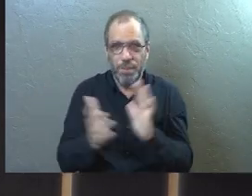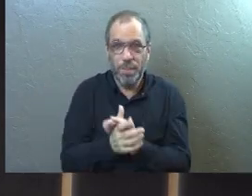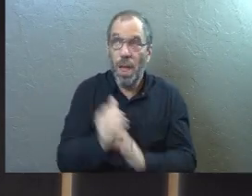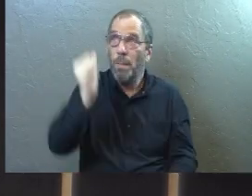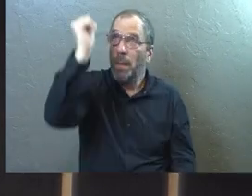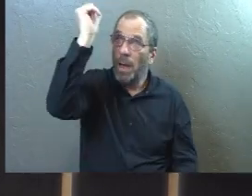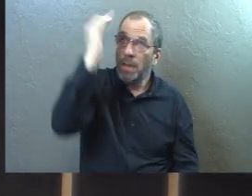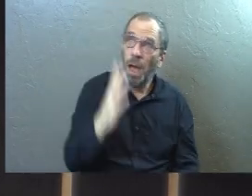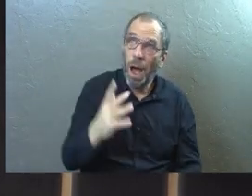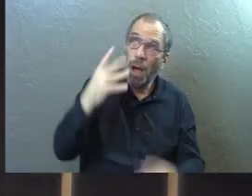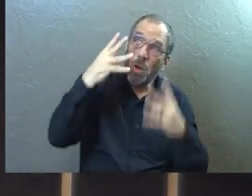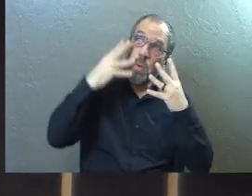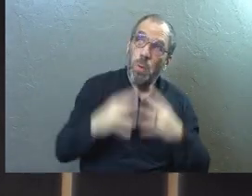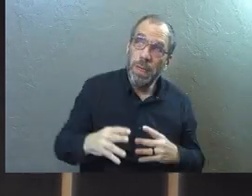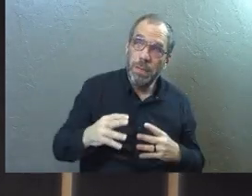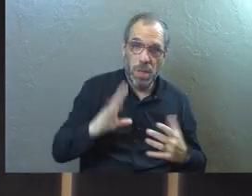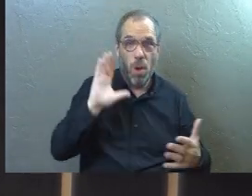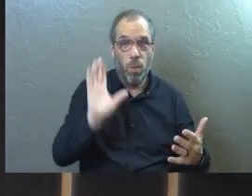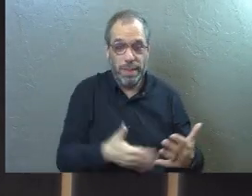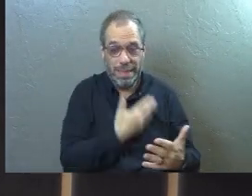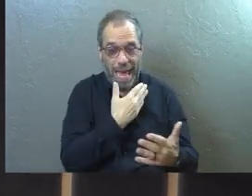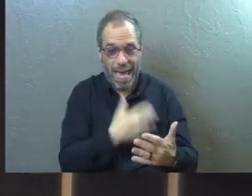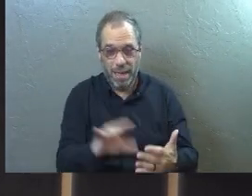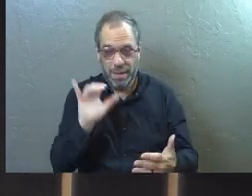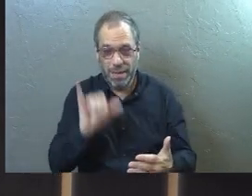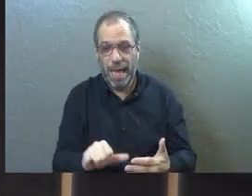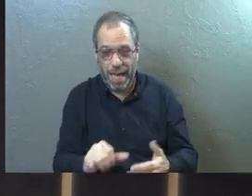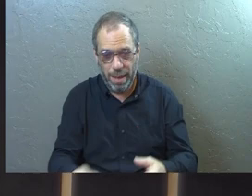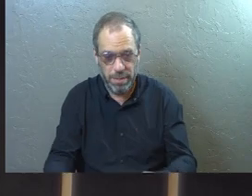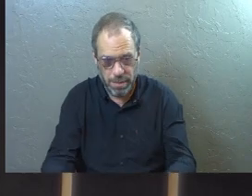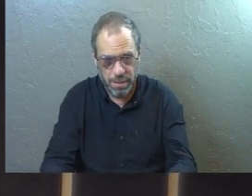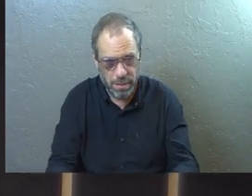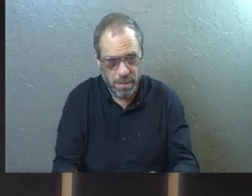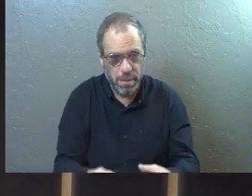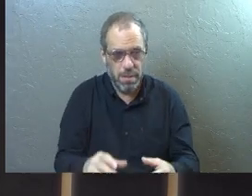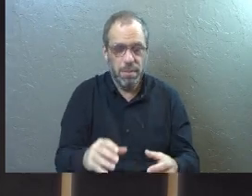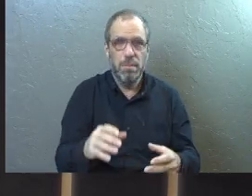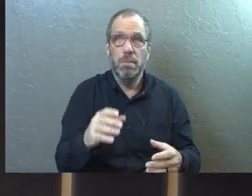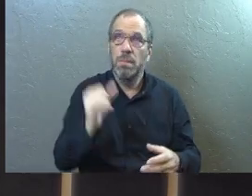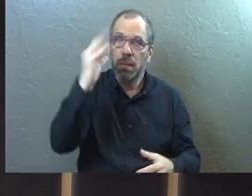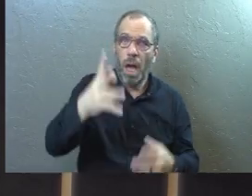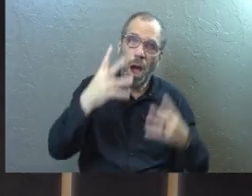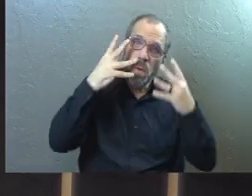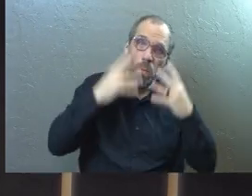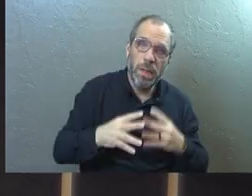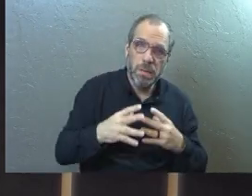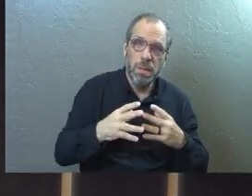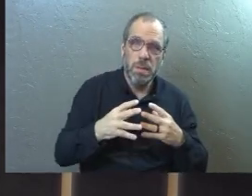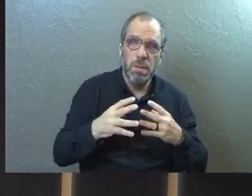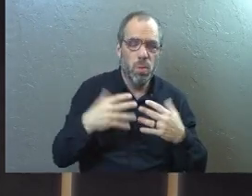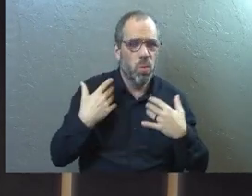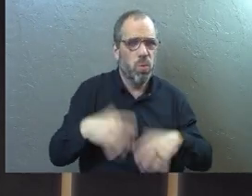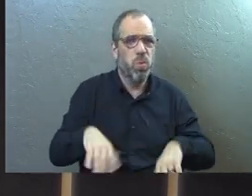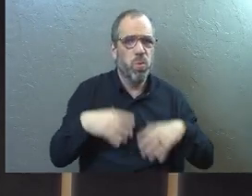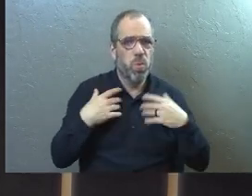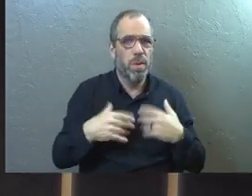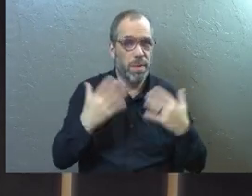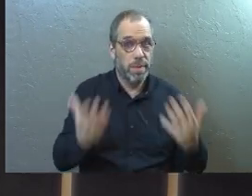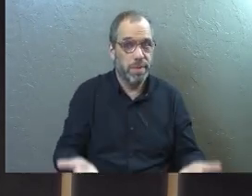A God who weeps, we sung it in the worship song earlier. He said, God who weeps, massive for us. Would you guys stand?